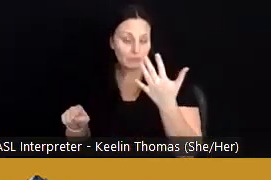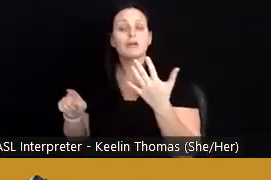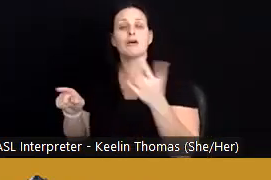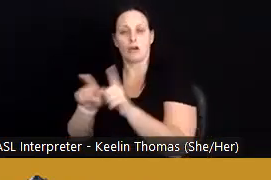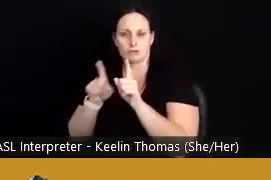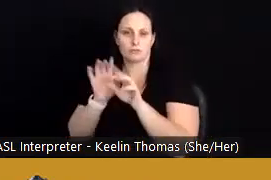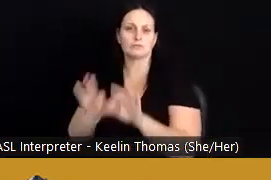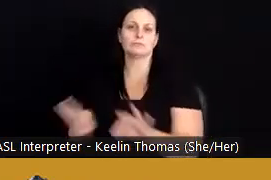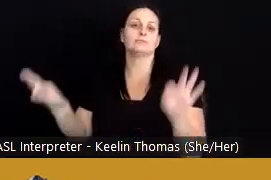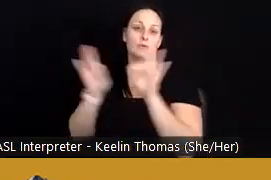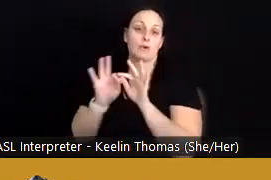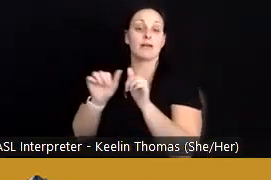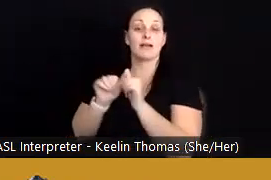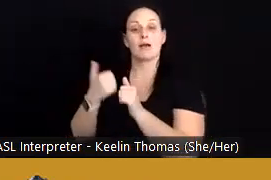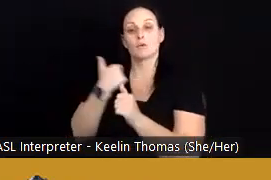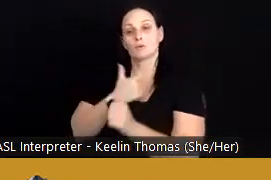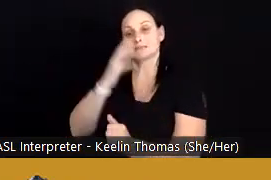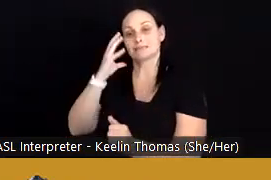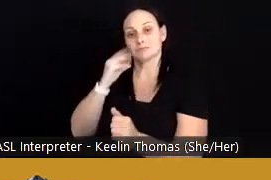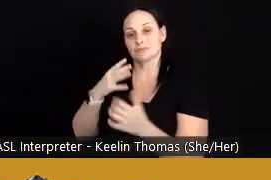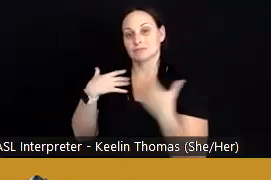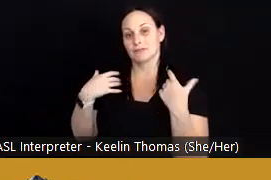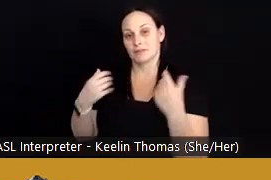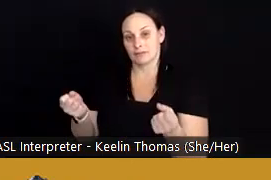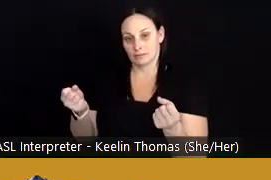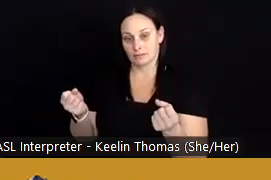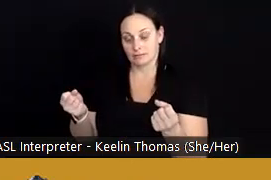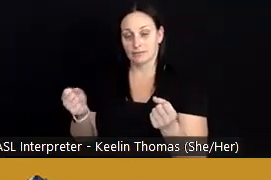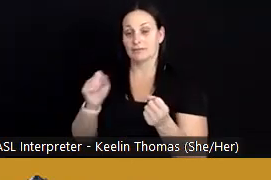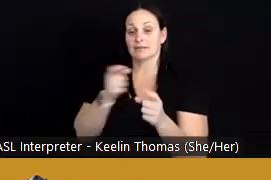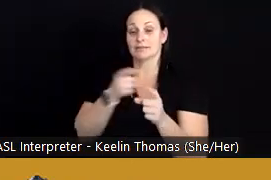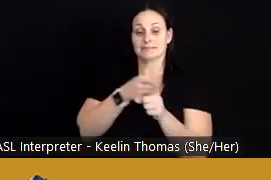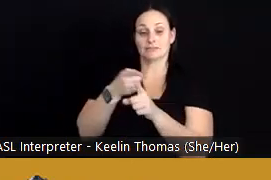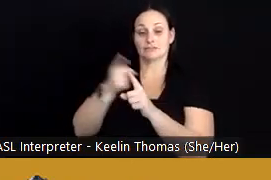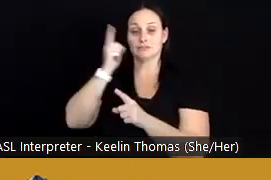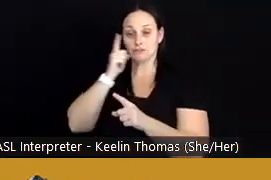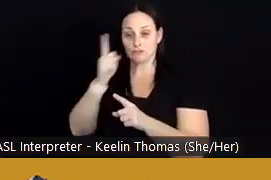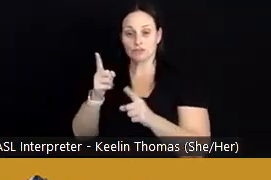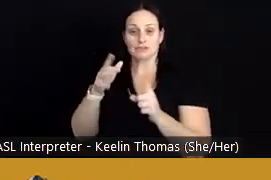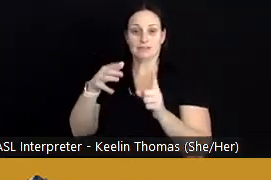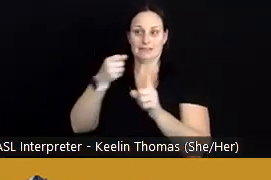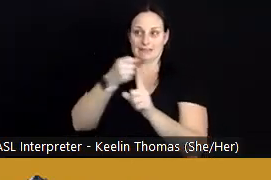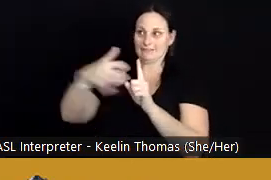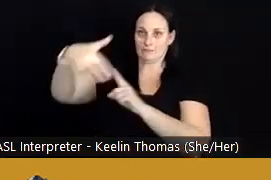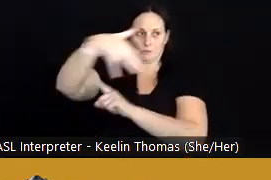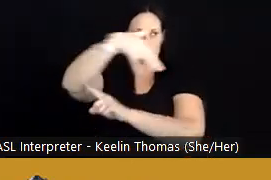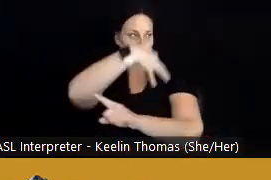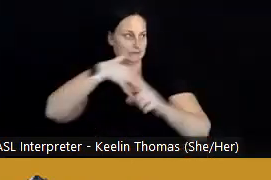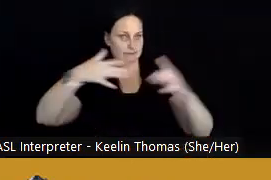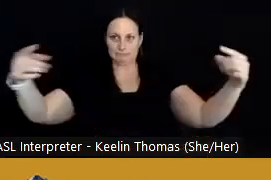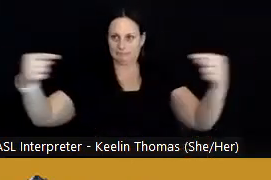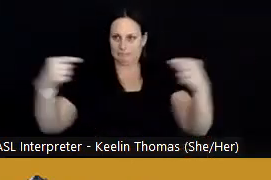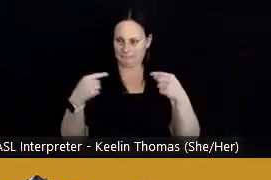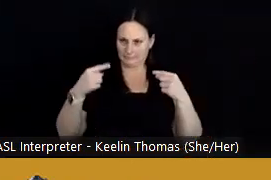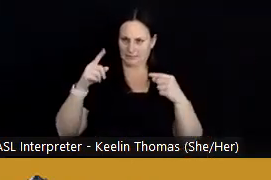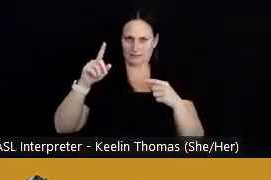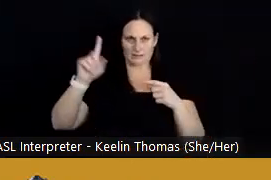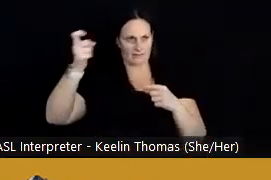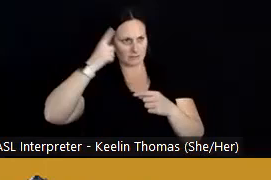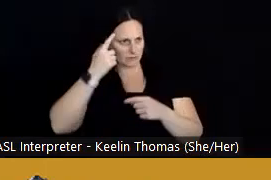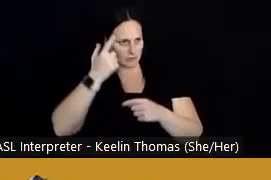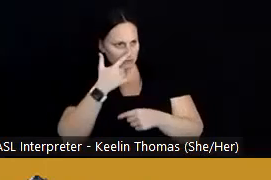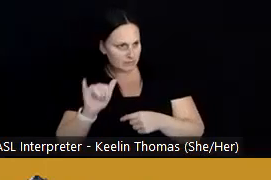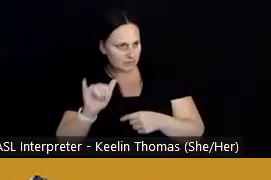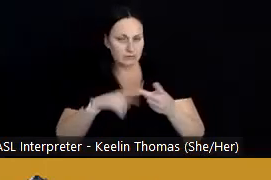to be important for how we experience health. And the sectors of influence around us also matter. What is the government like?